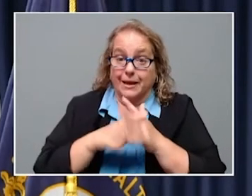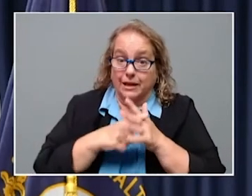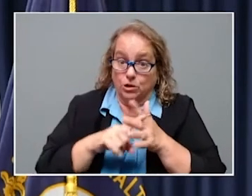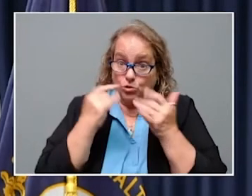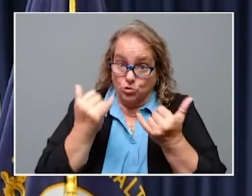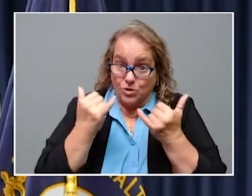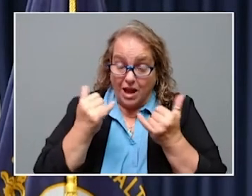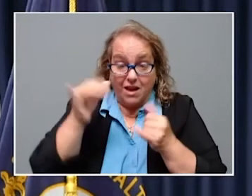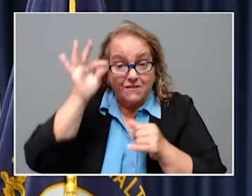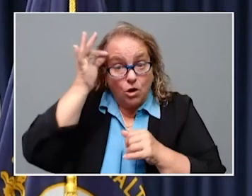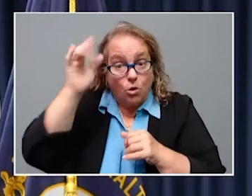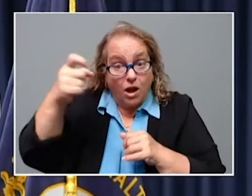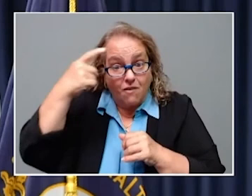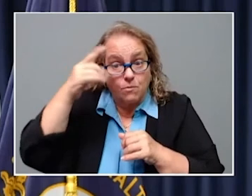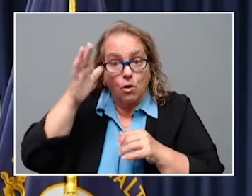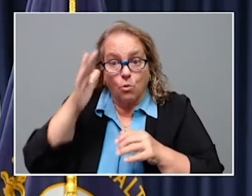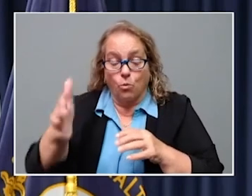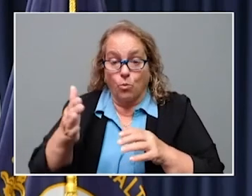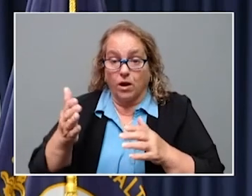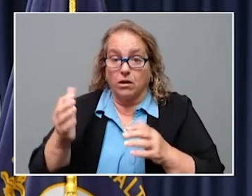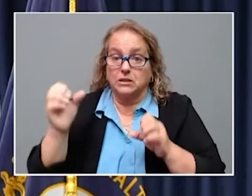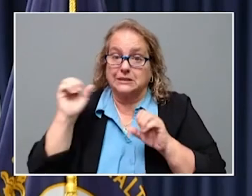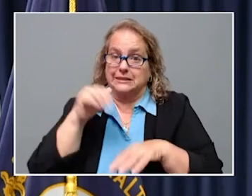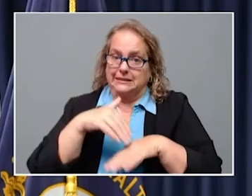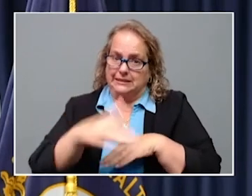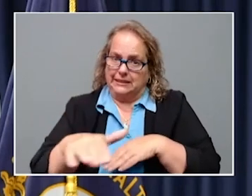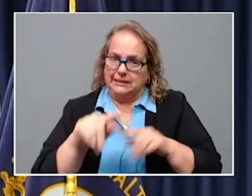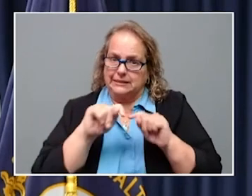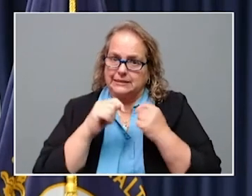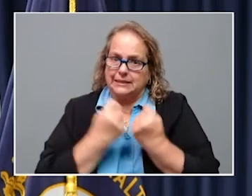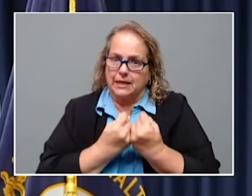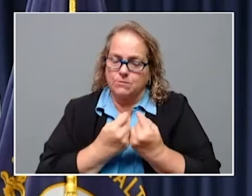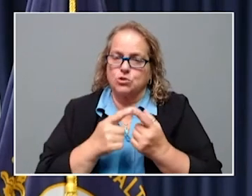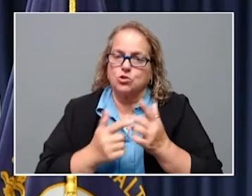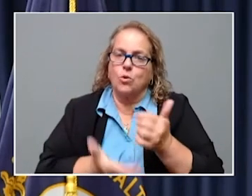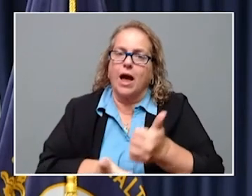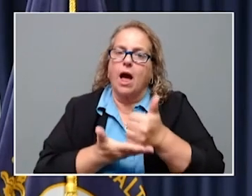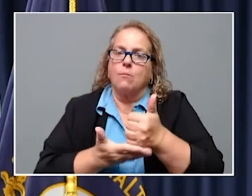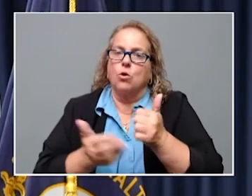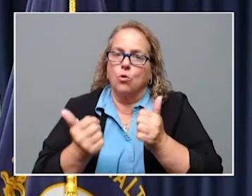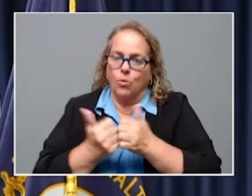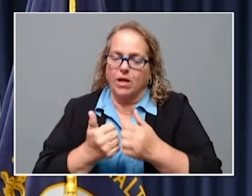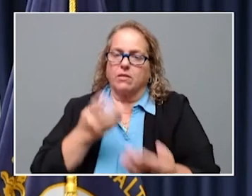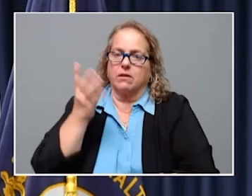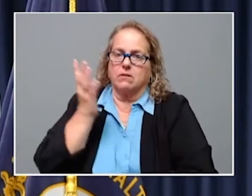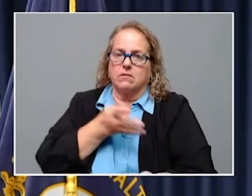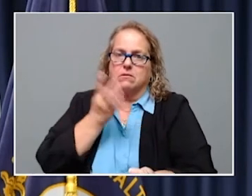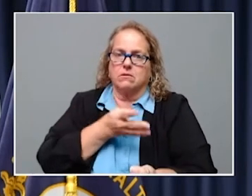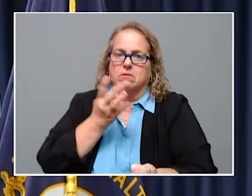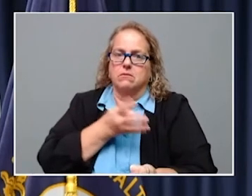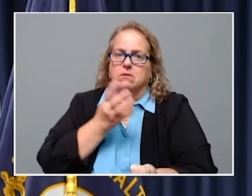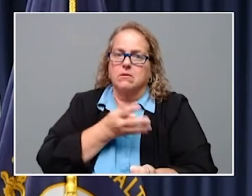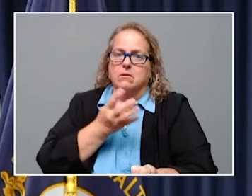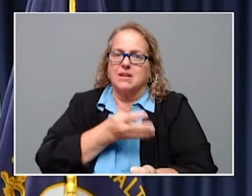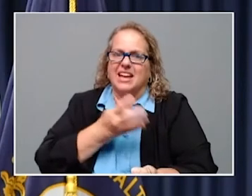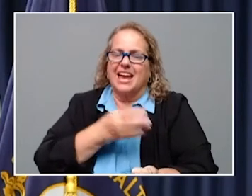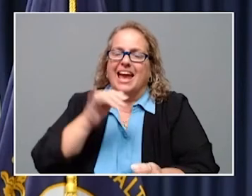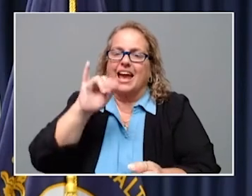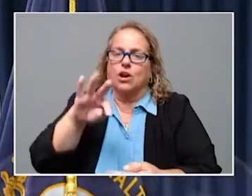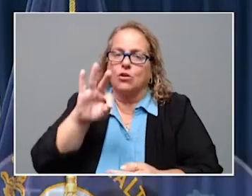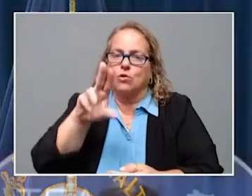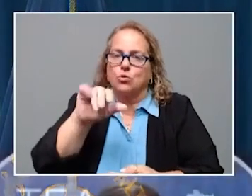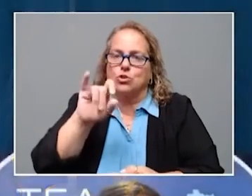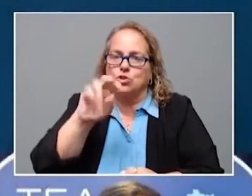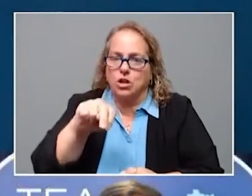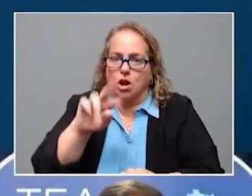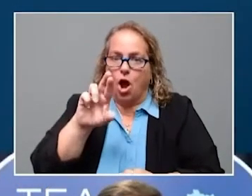sending teams to assist with monoclonal antibody injections. A team of three RNs, nurses, arrived today at